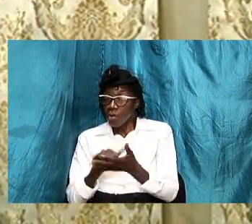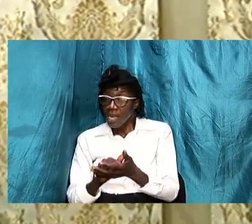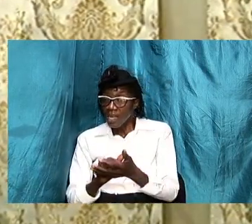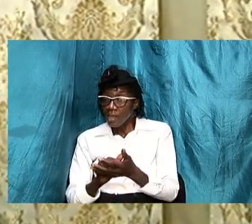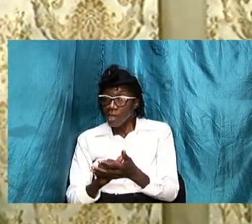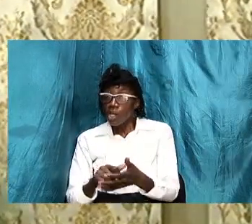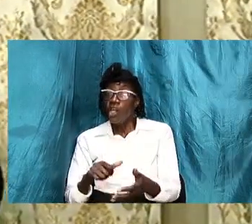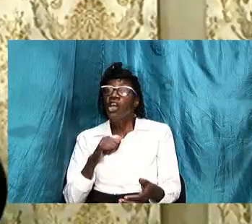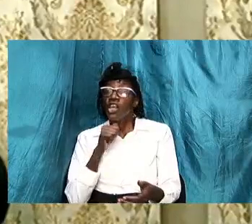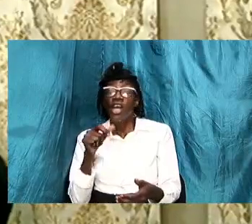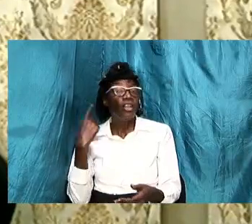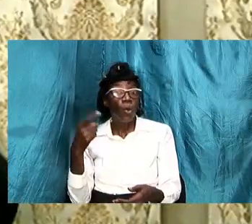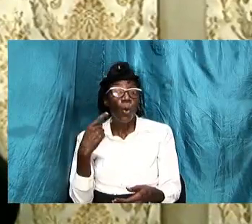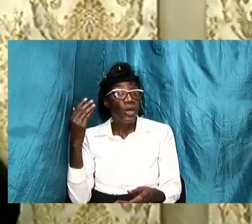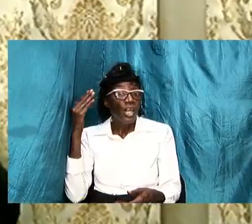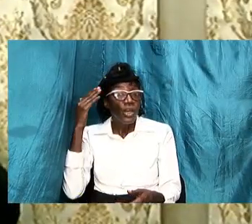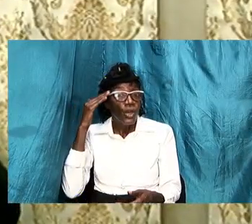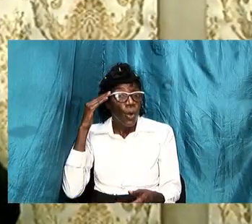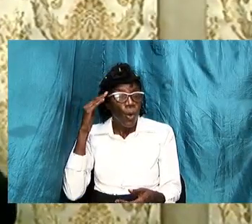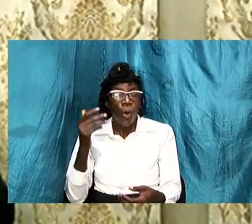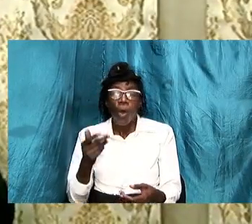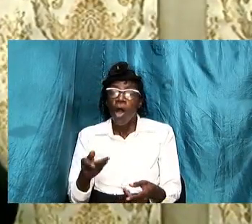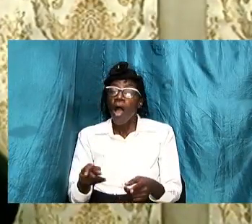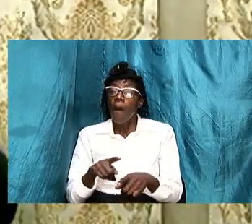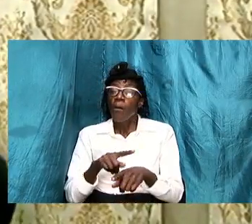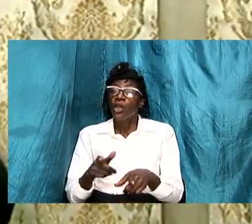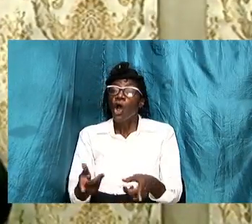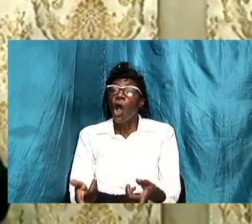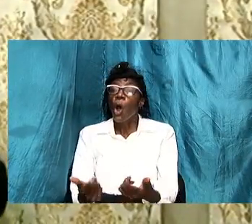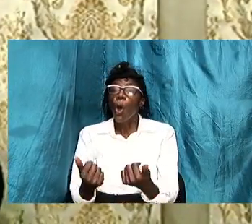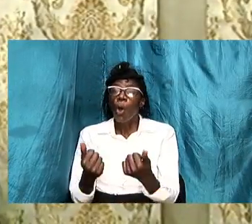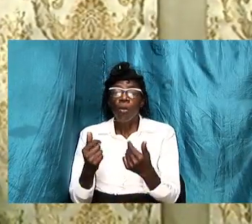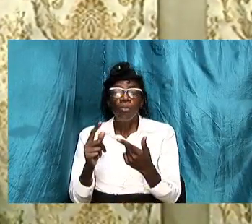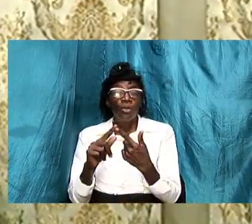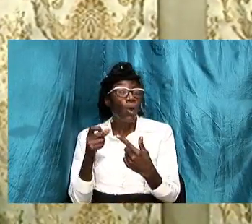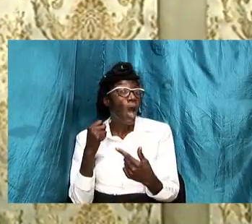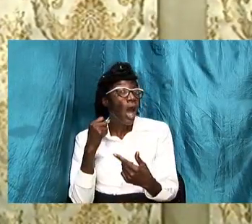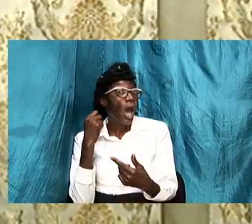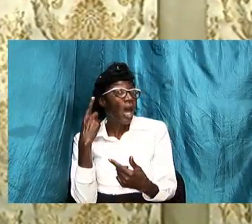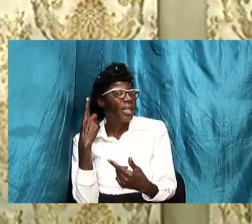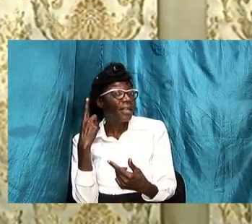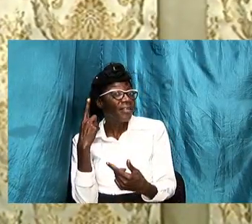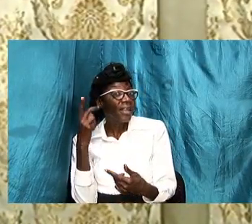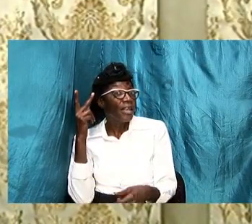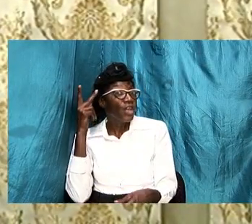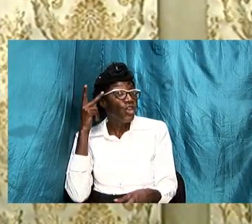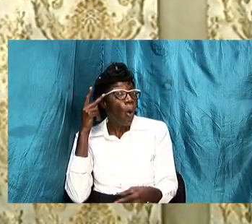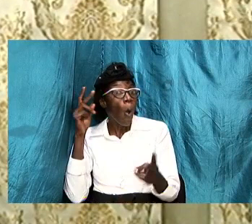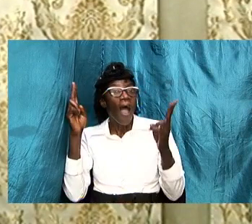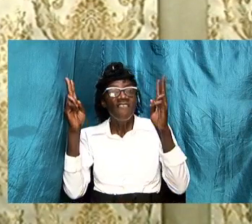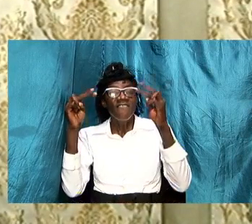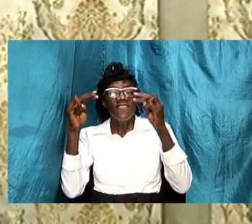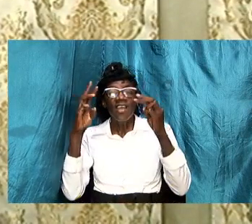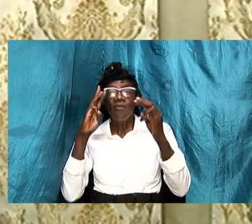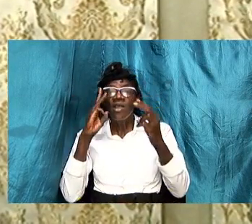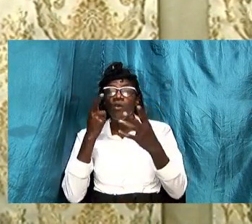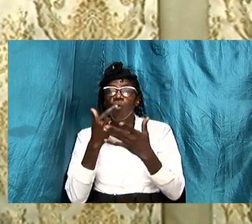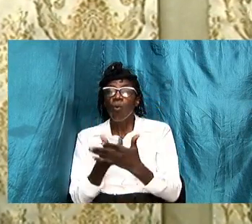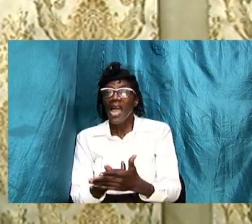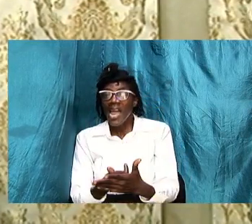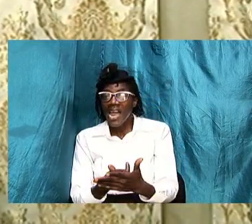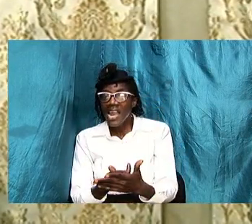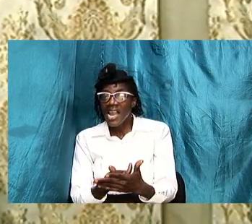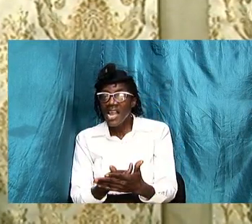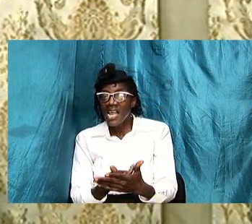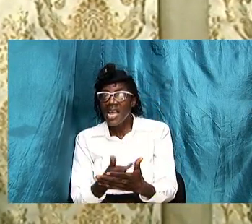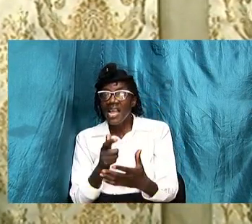only know but but come to understand and to know but know very well then we